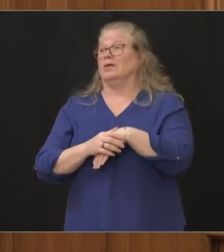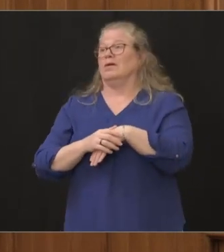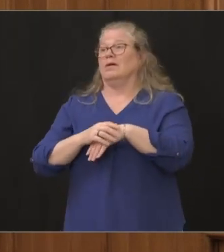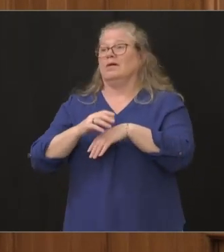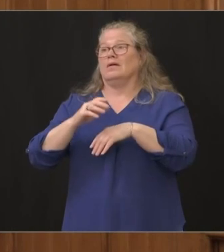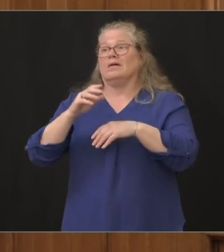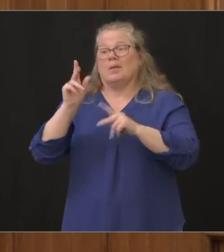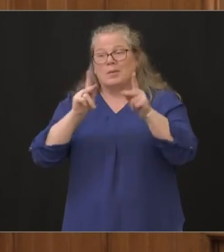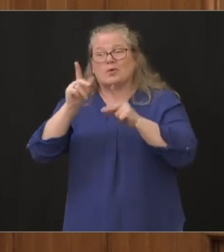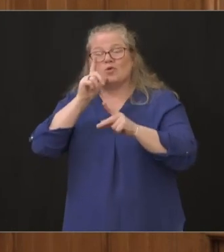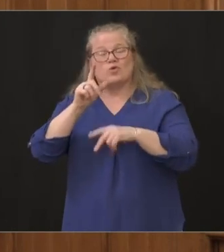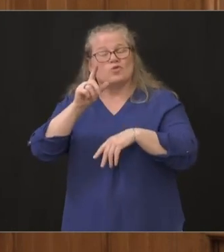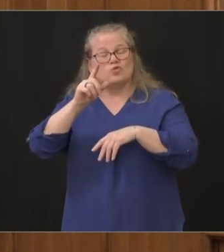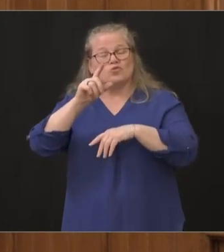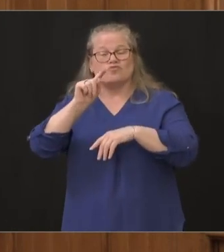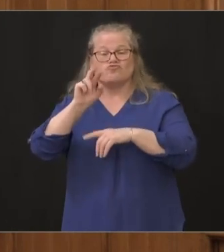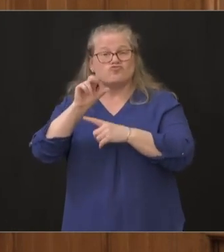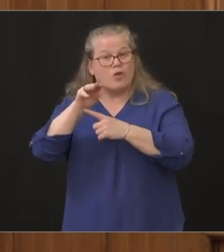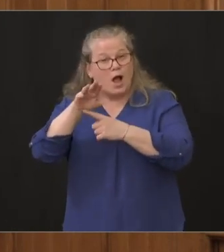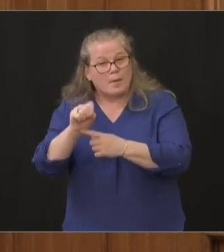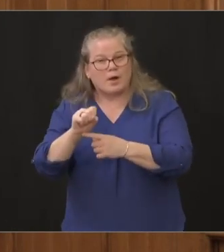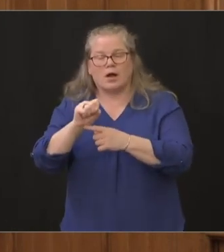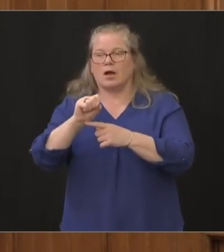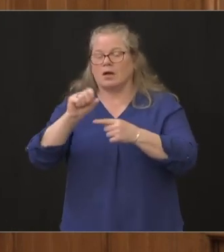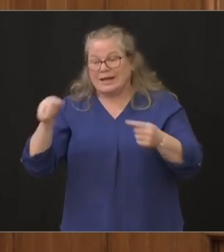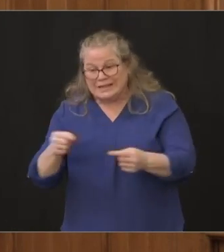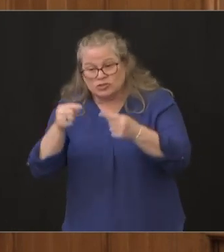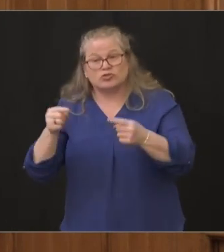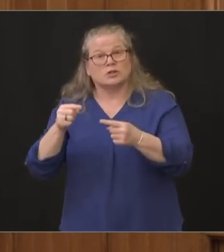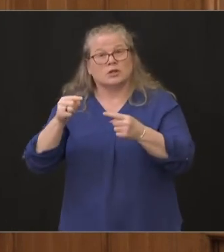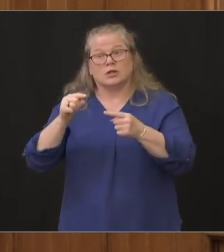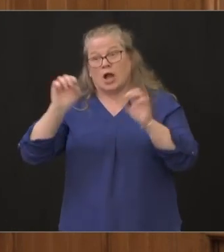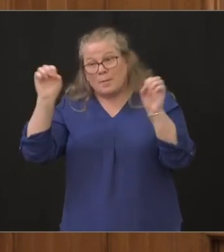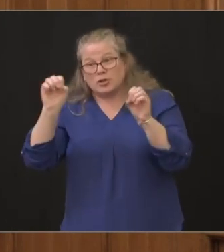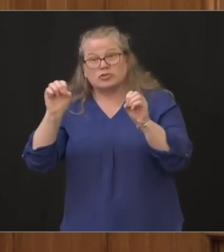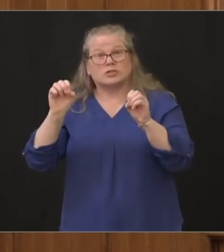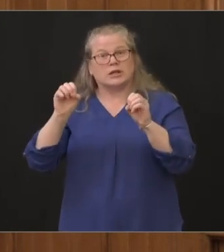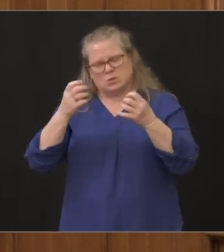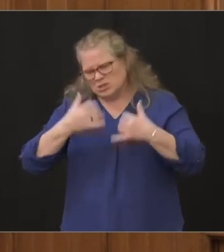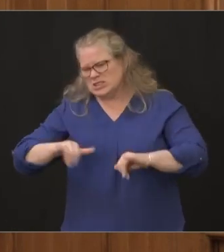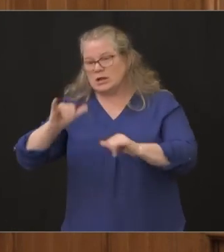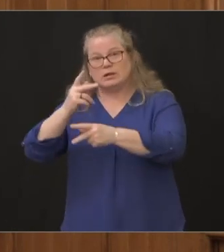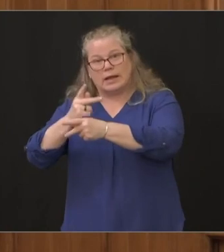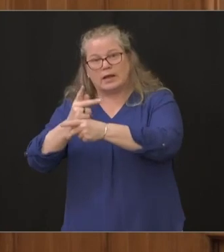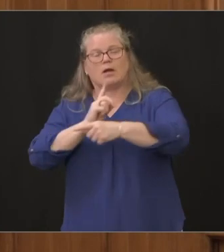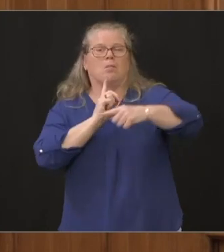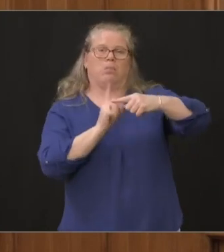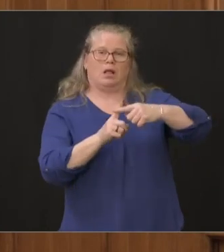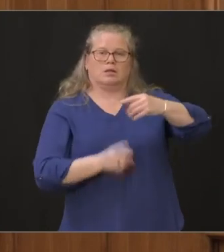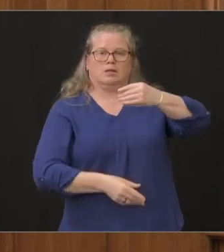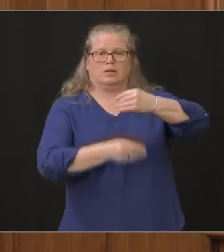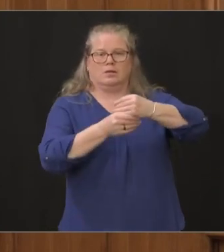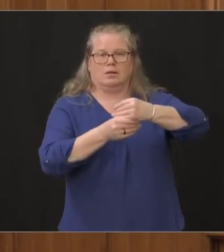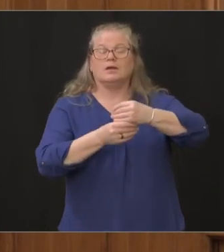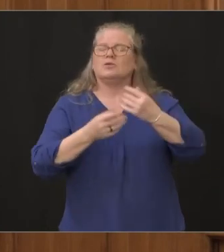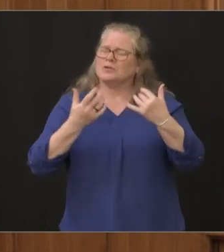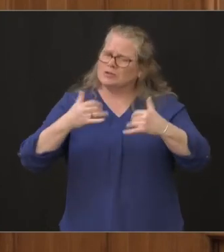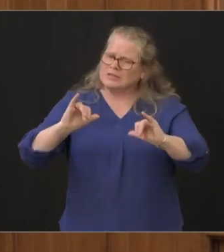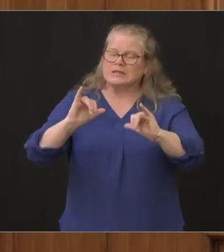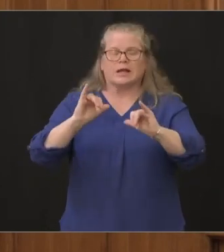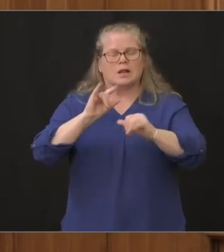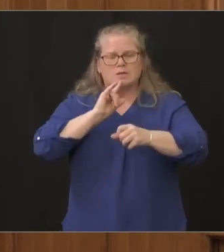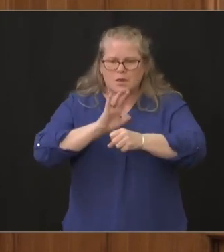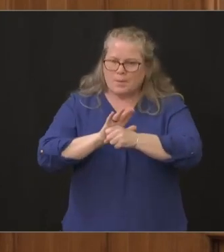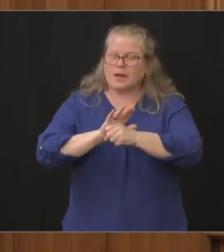that's what we do uh and we are all standing strong standing committed uh and working in a highly coordinated fashion